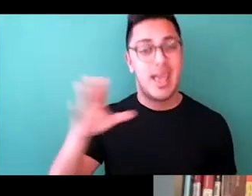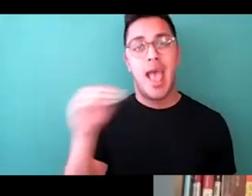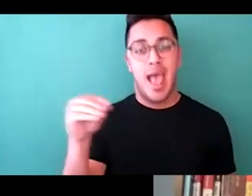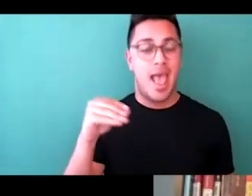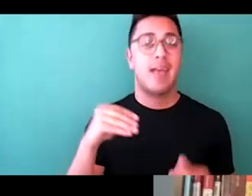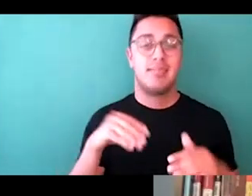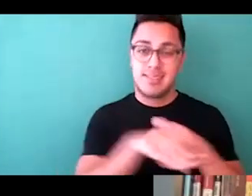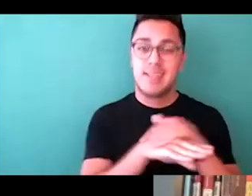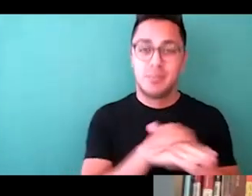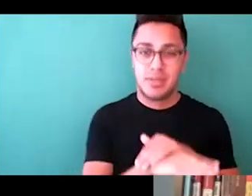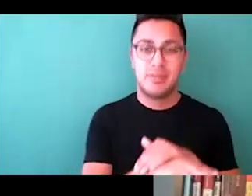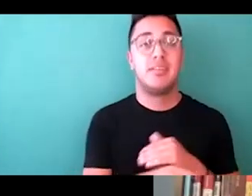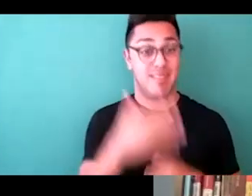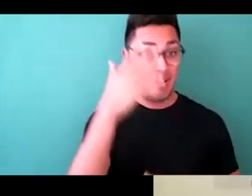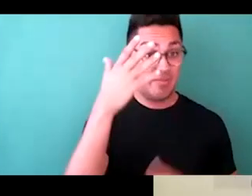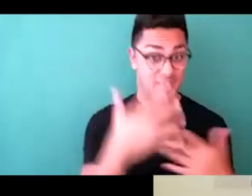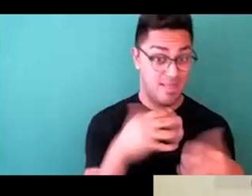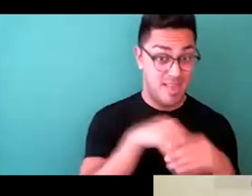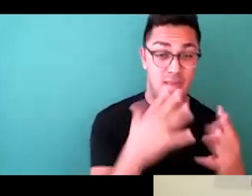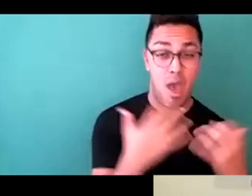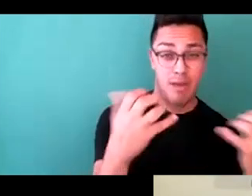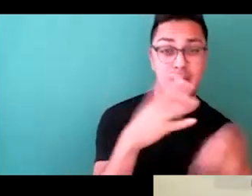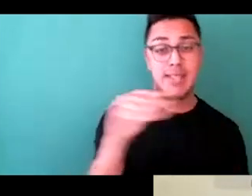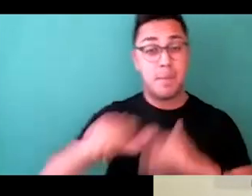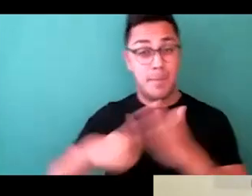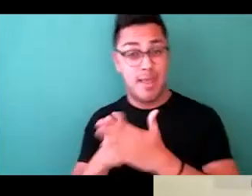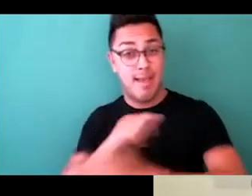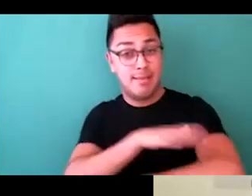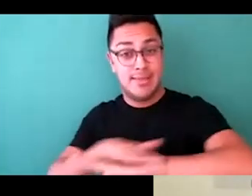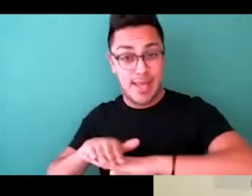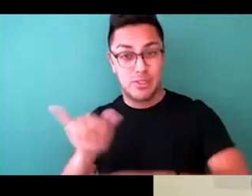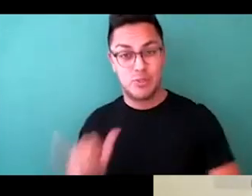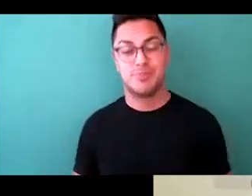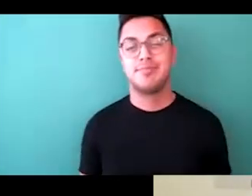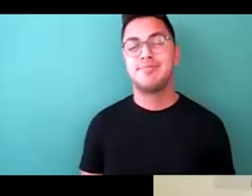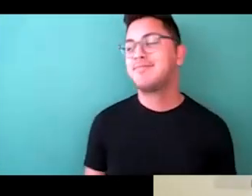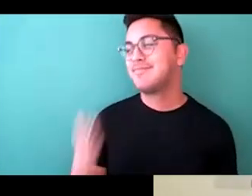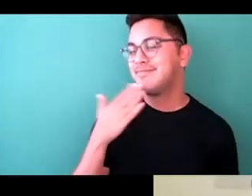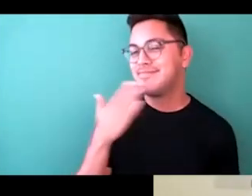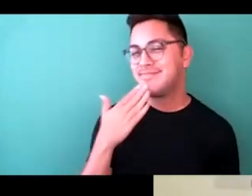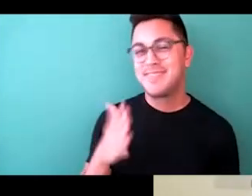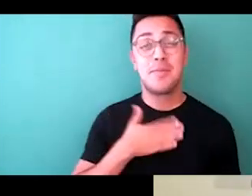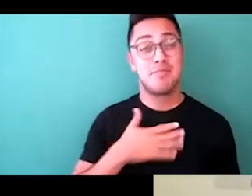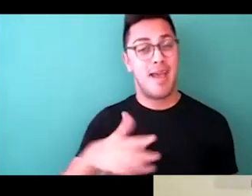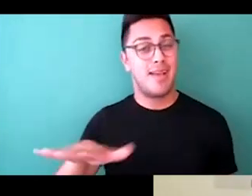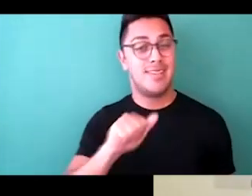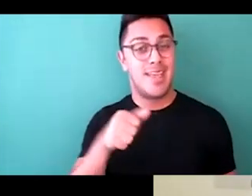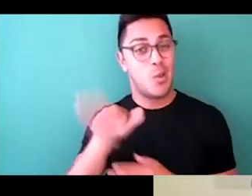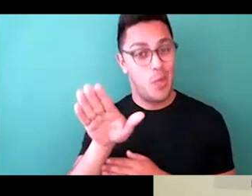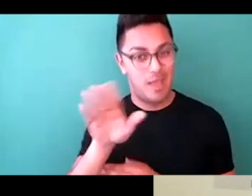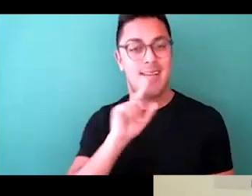house and back of house. Perfect. Thank you. And my takeaway is actually going to be a quick story.